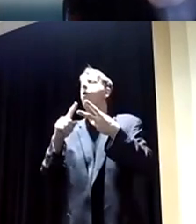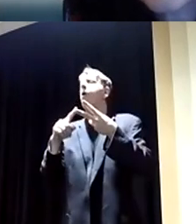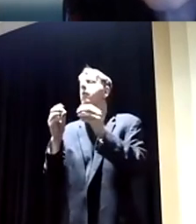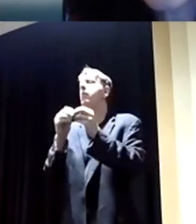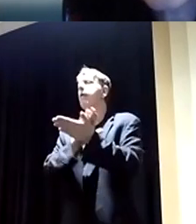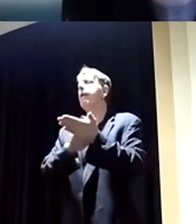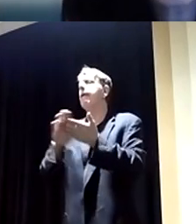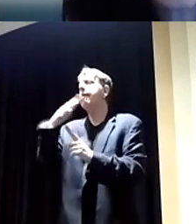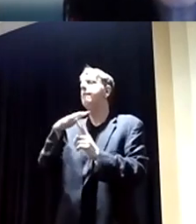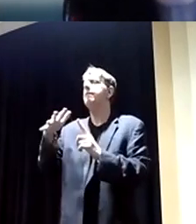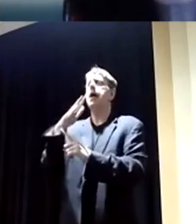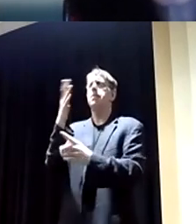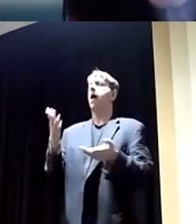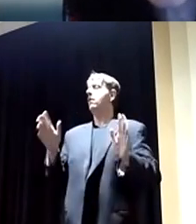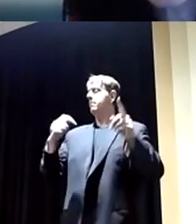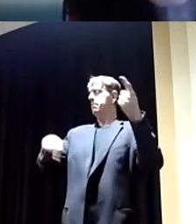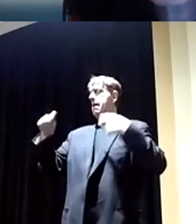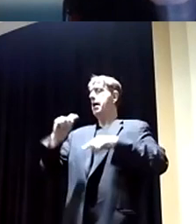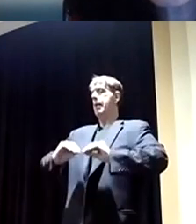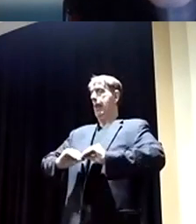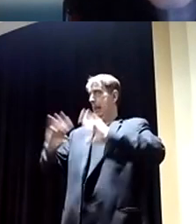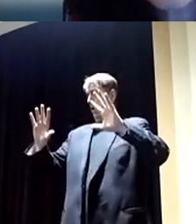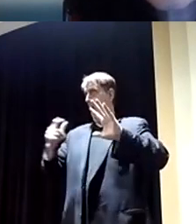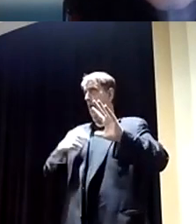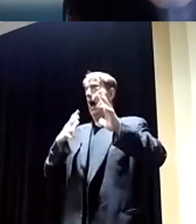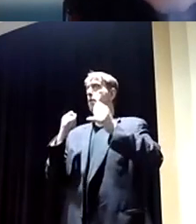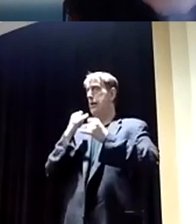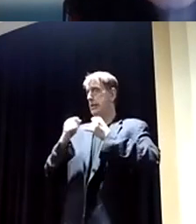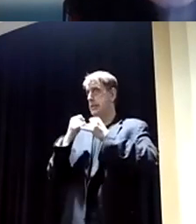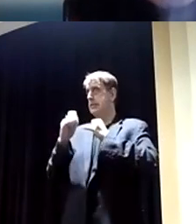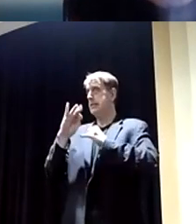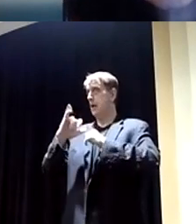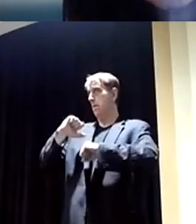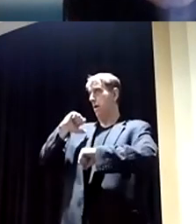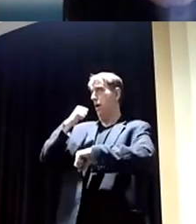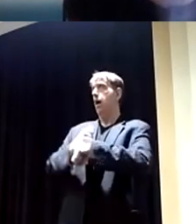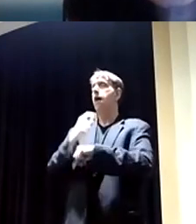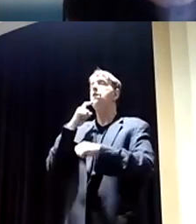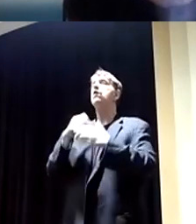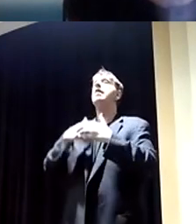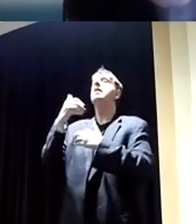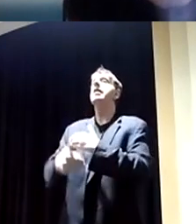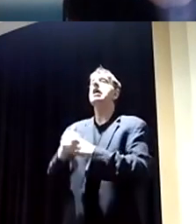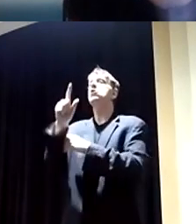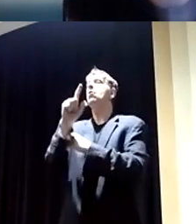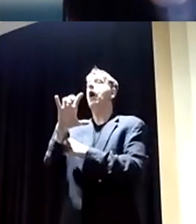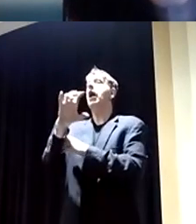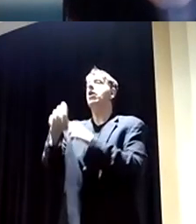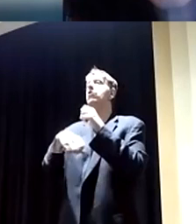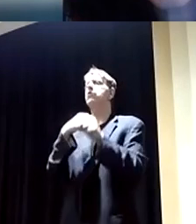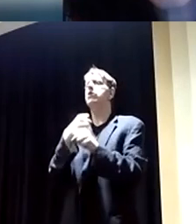cleaner environment. And let me be clear. I want that steel mill to be in place there for the next hundred years. We can't